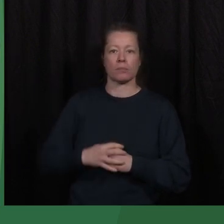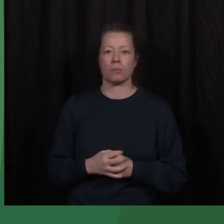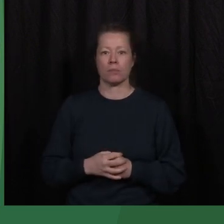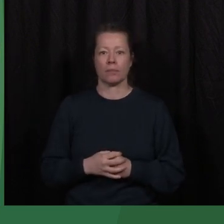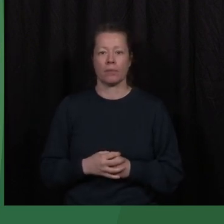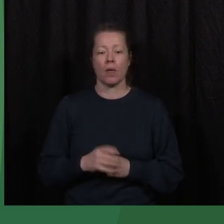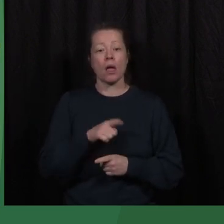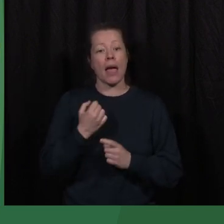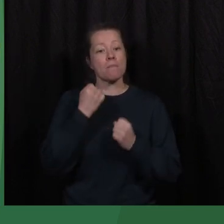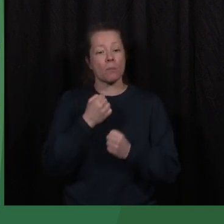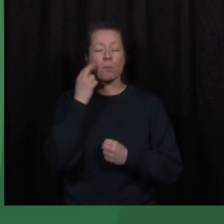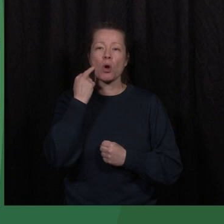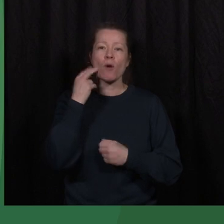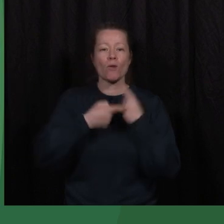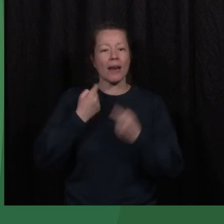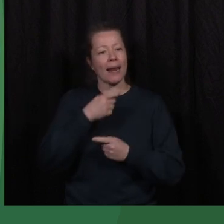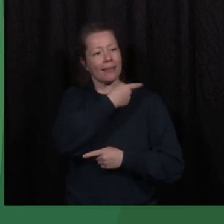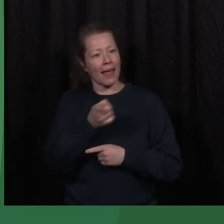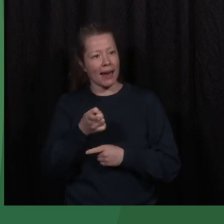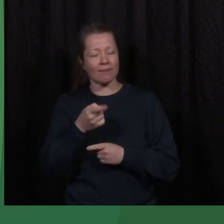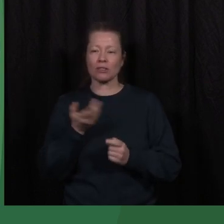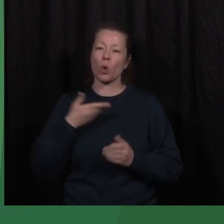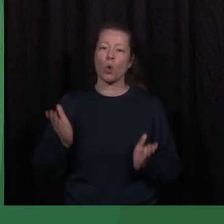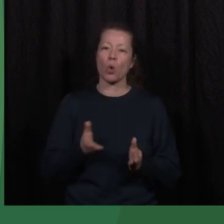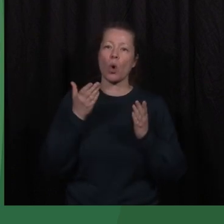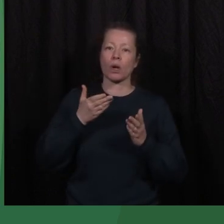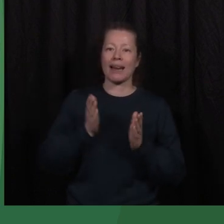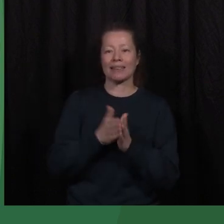And I'm going to try to tell you in three very short stories.